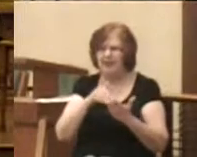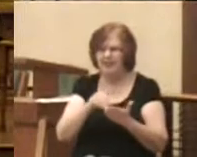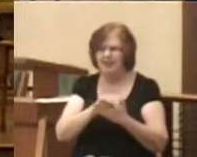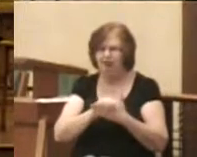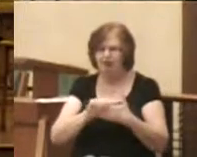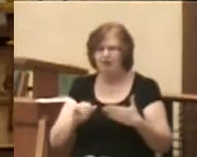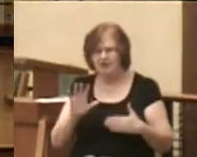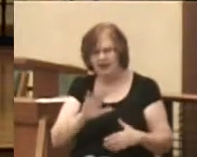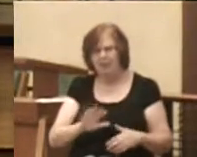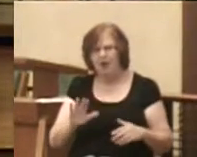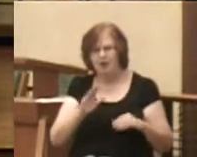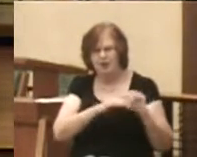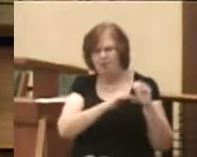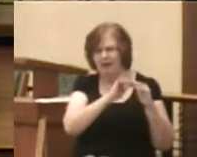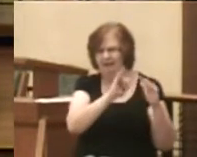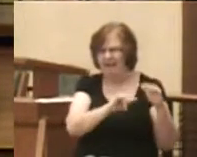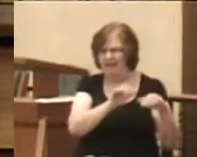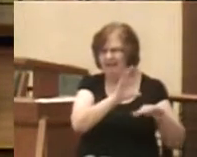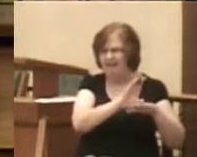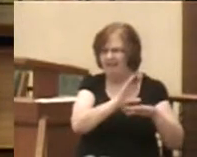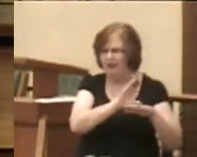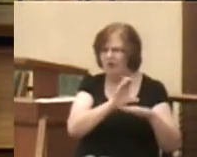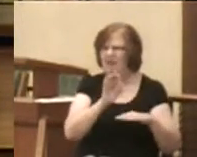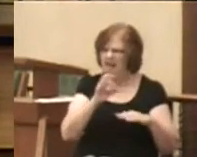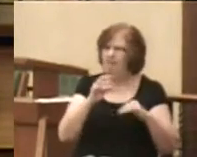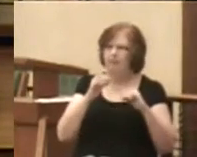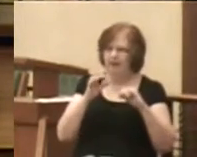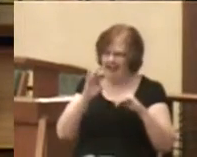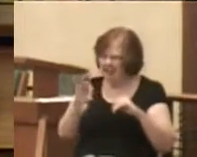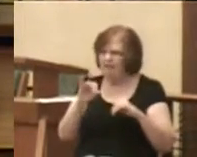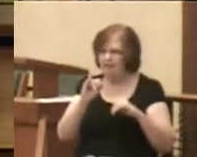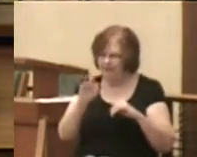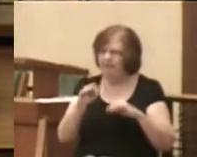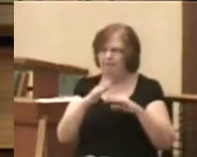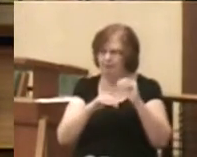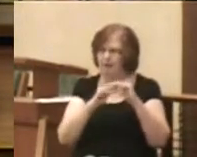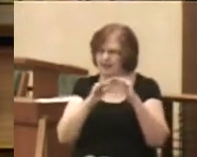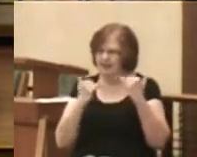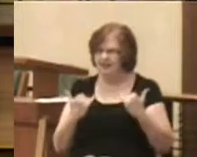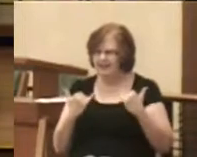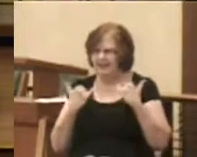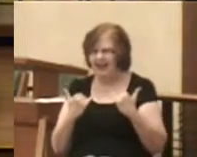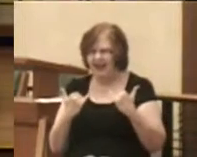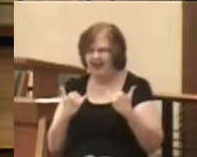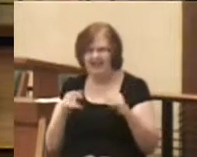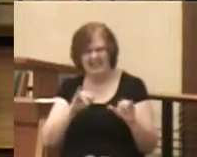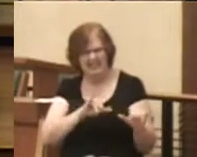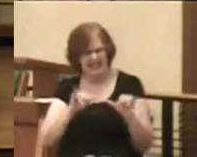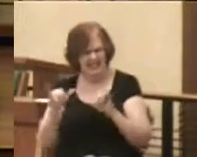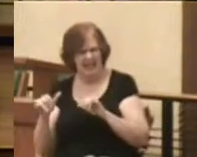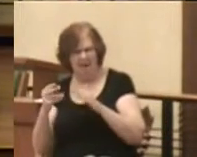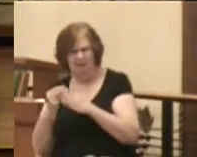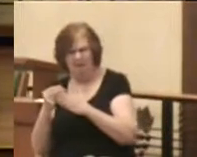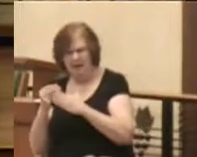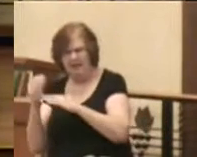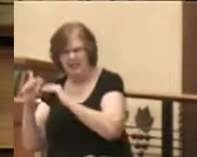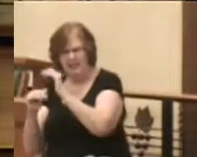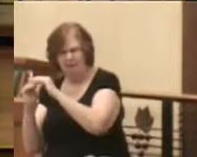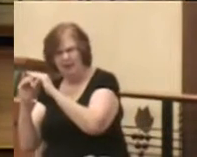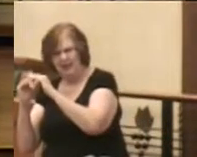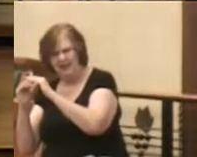to build that cathedral. The same amount of money that it cost to build our sports